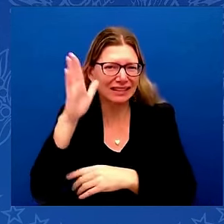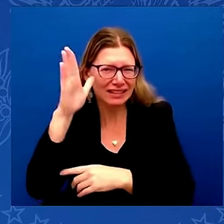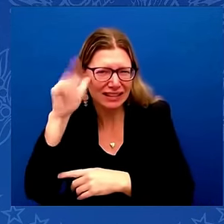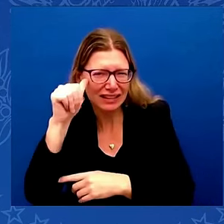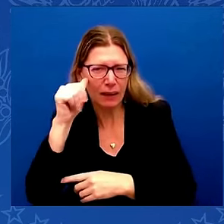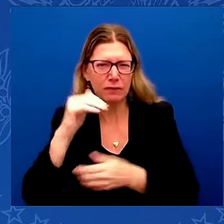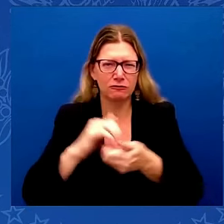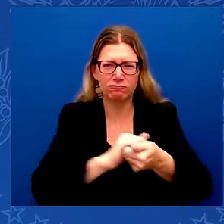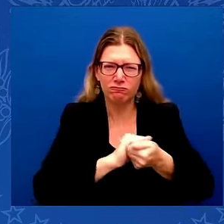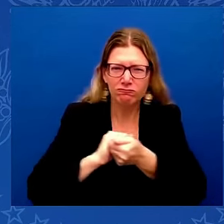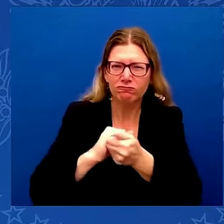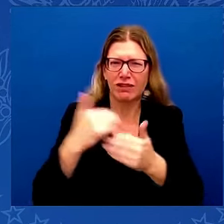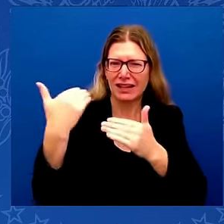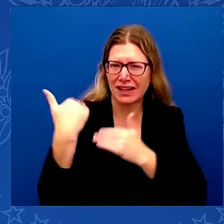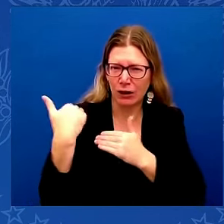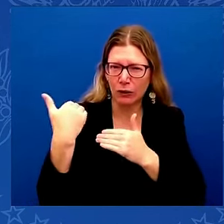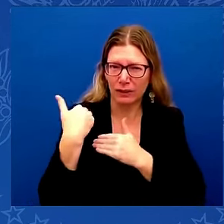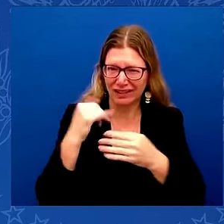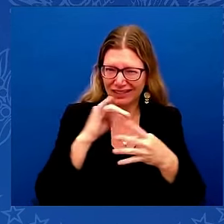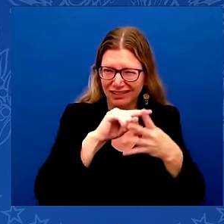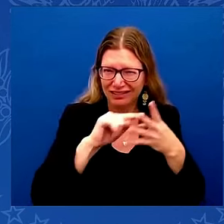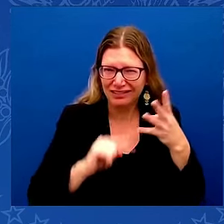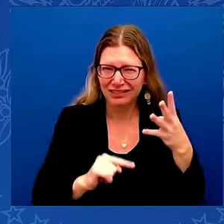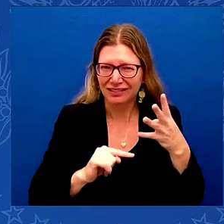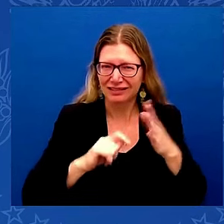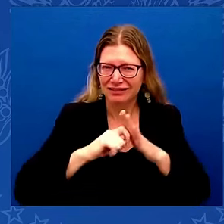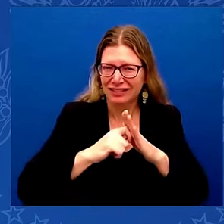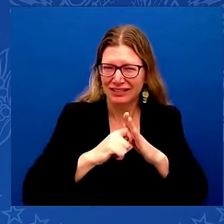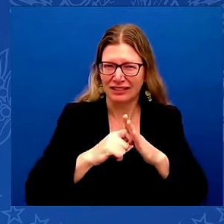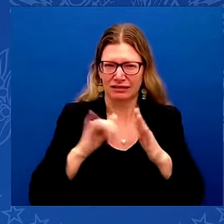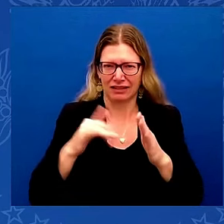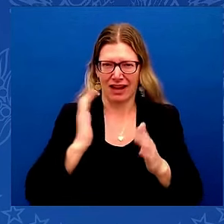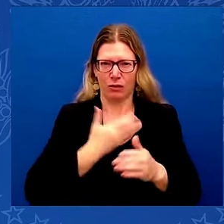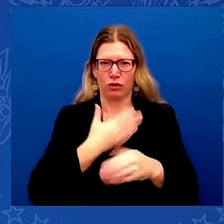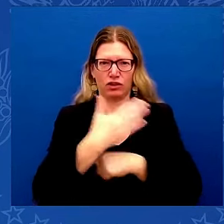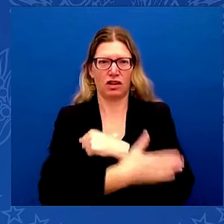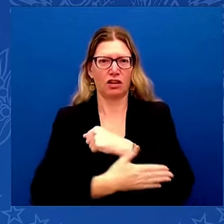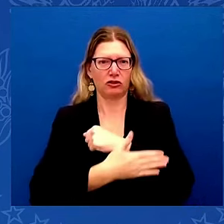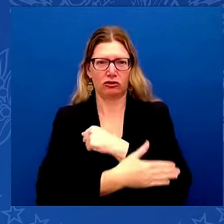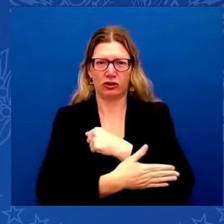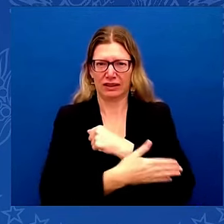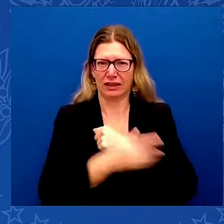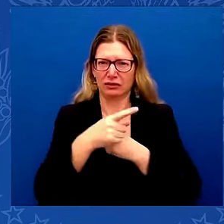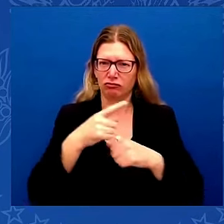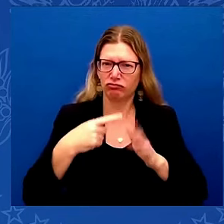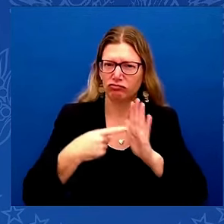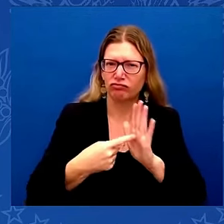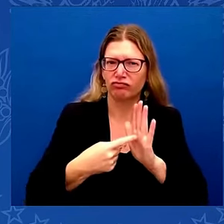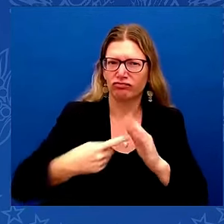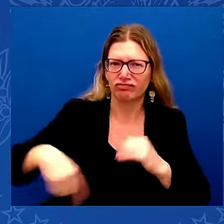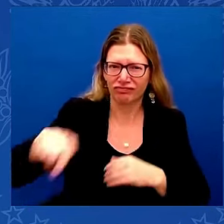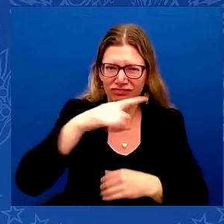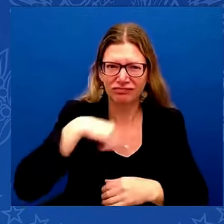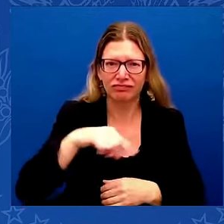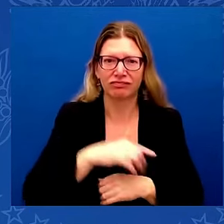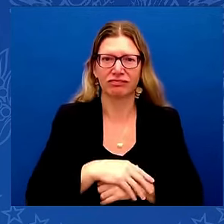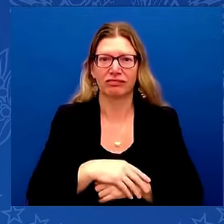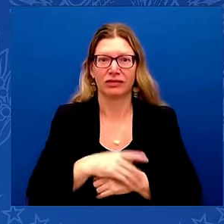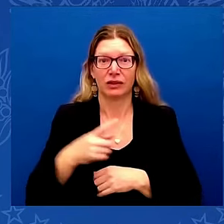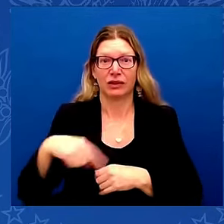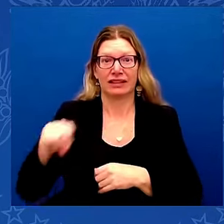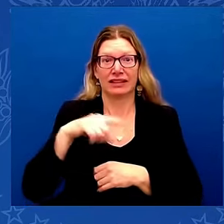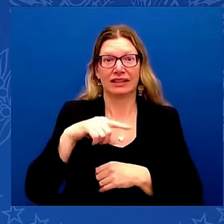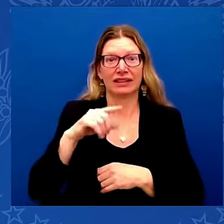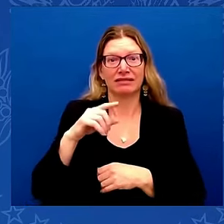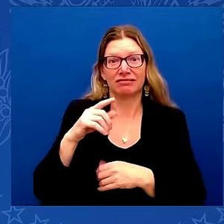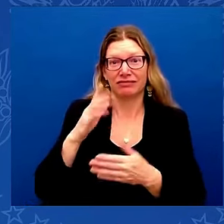game. Now, many of cadets are going to have to hear me twice, so I'm going to make this shorter than usual. Because I'm getting out of the honor of